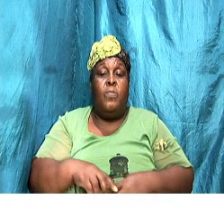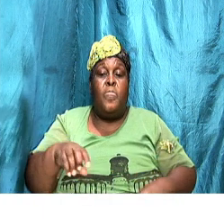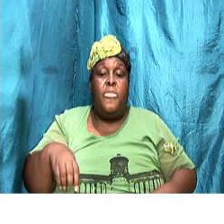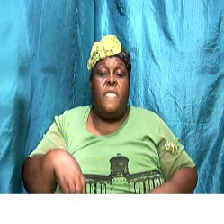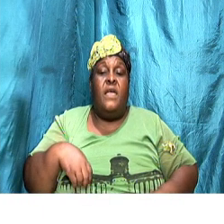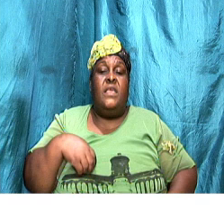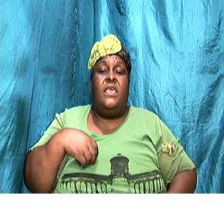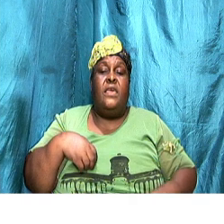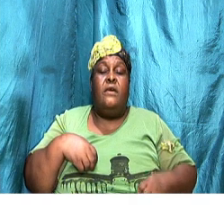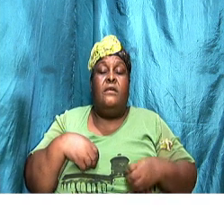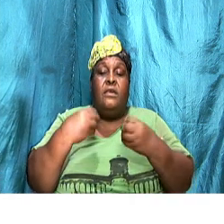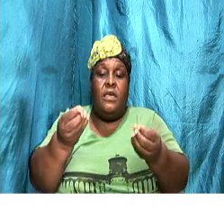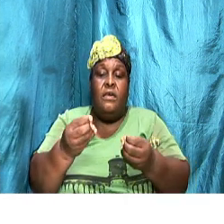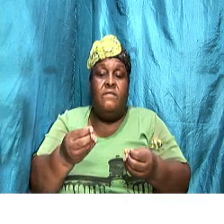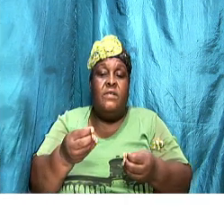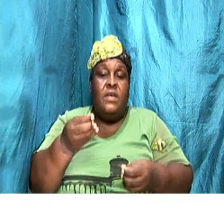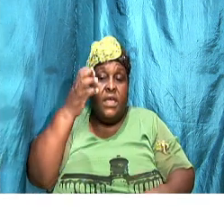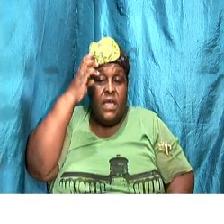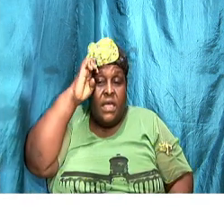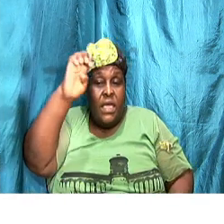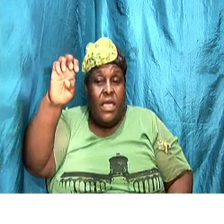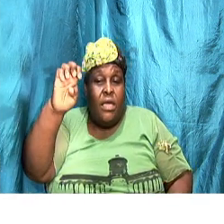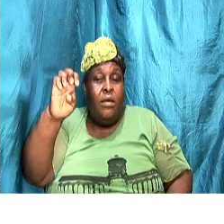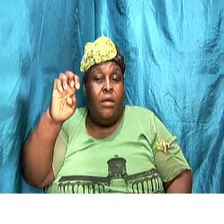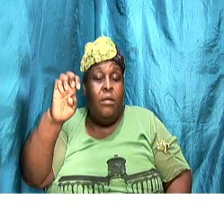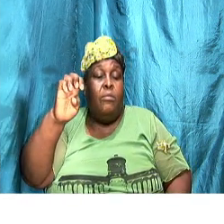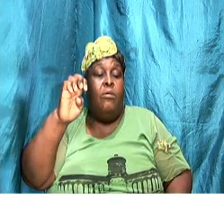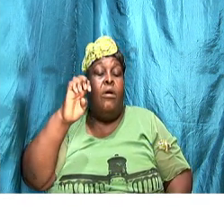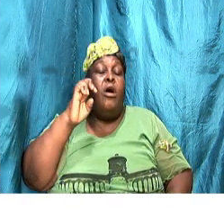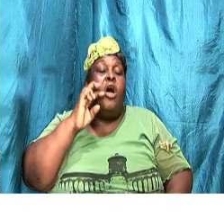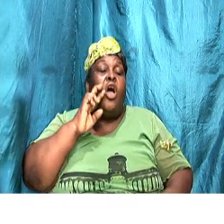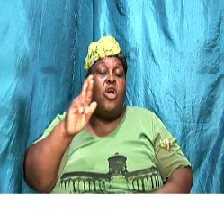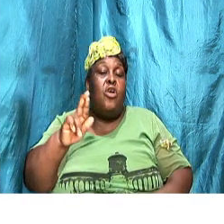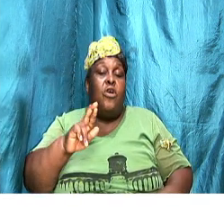him or her your full attention.